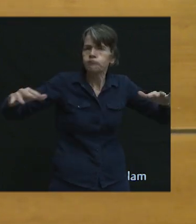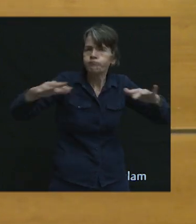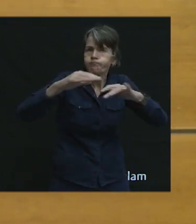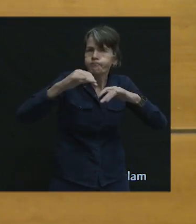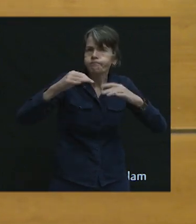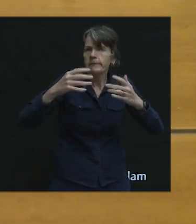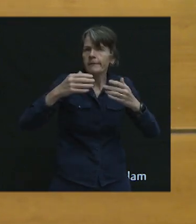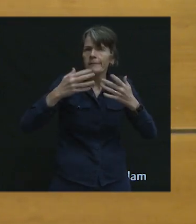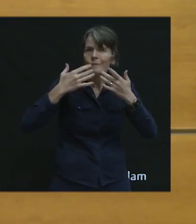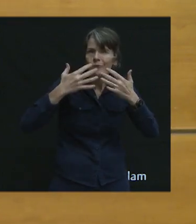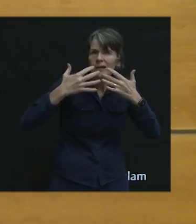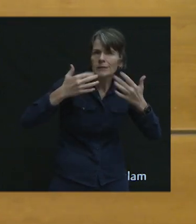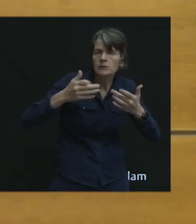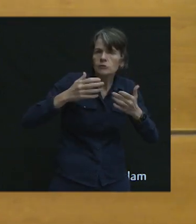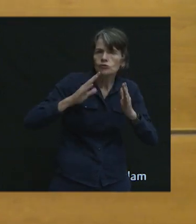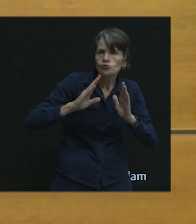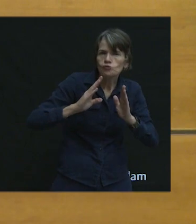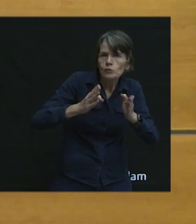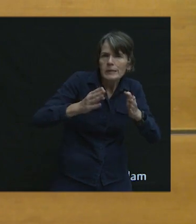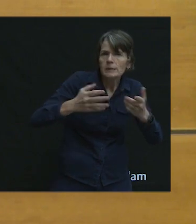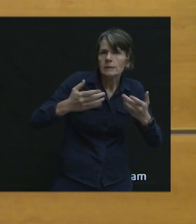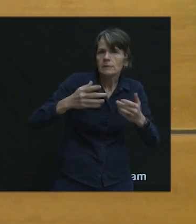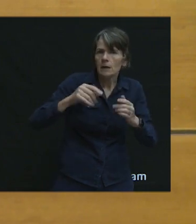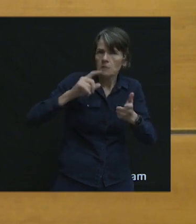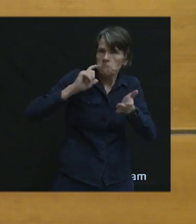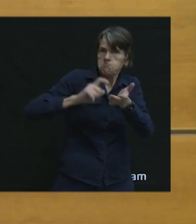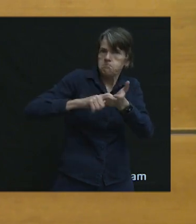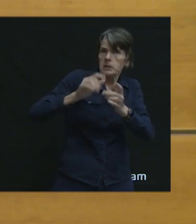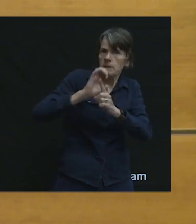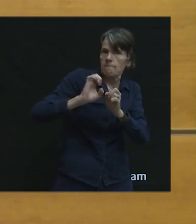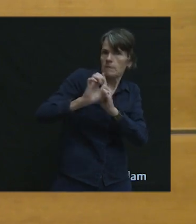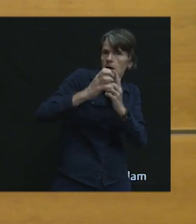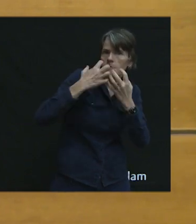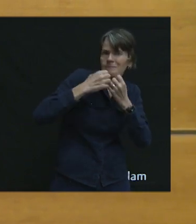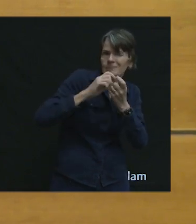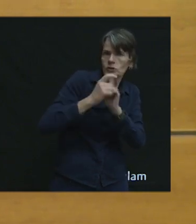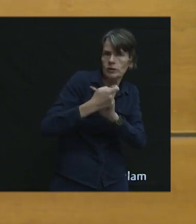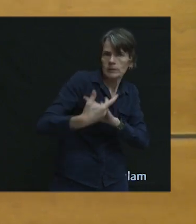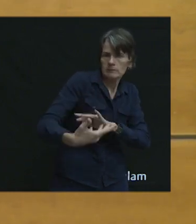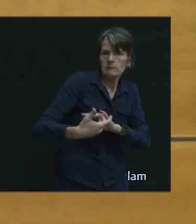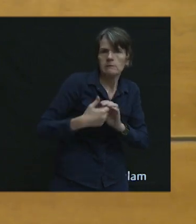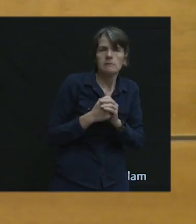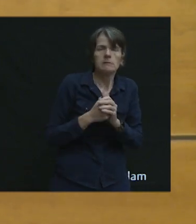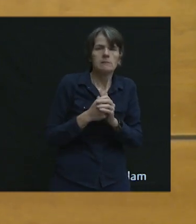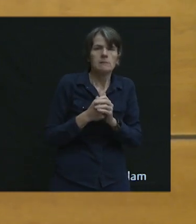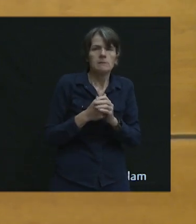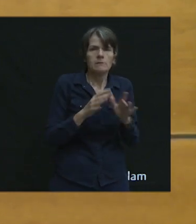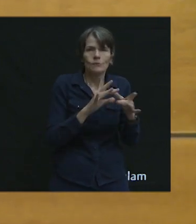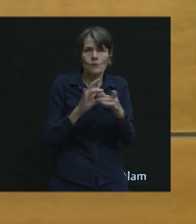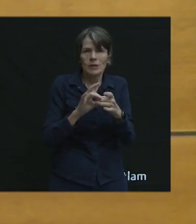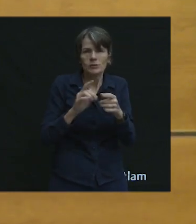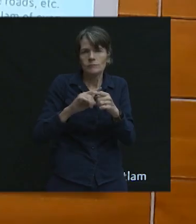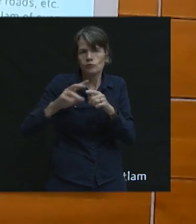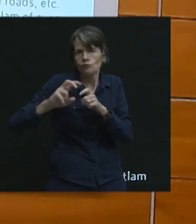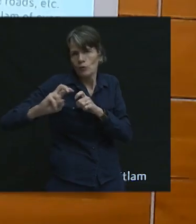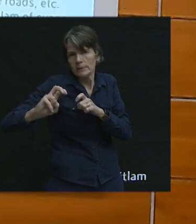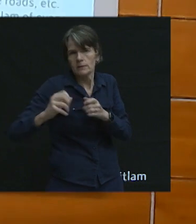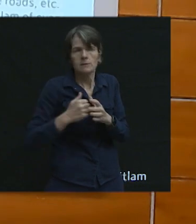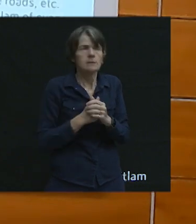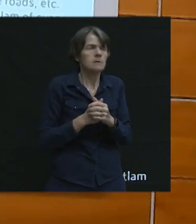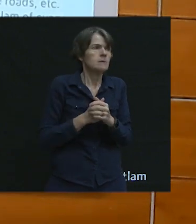people friendliness of streets and actually recognising climate change, which wasn't talked about too much, and the relationship to transit as well.